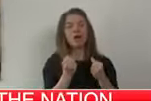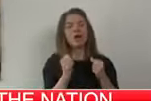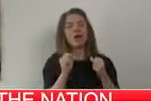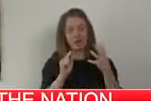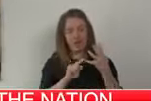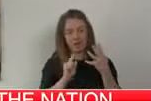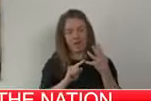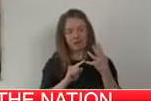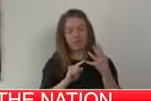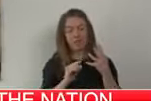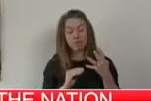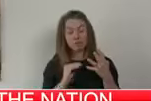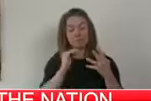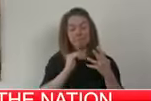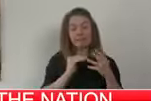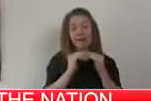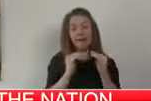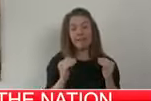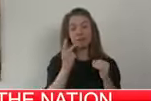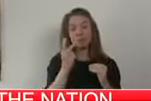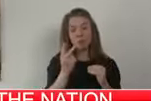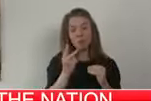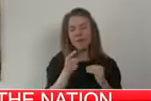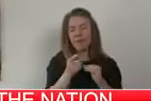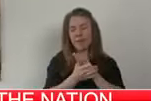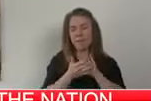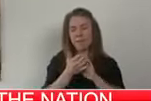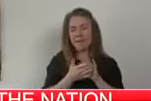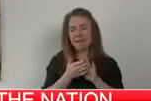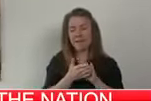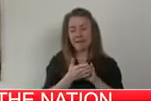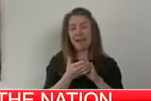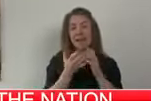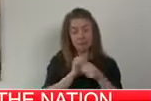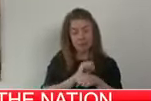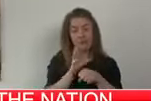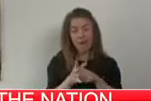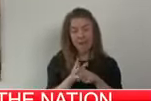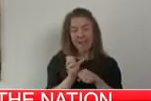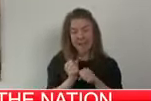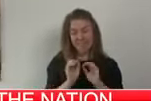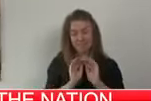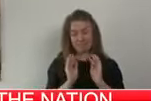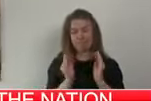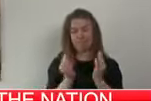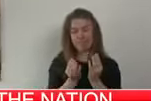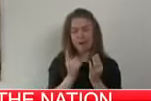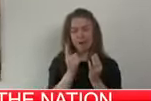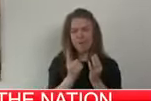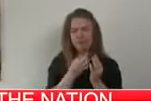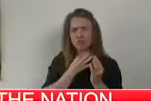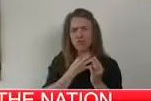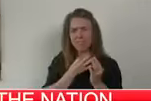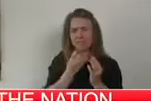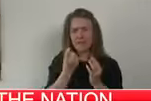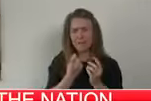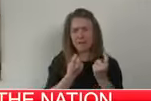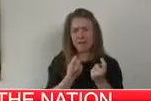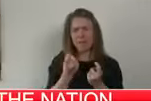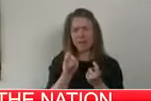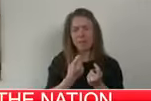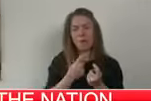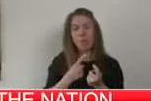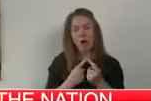Alert level two is where the disease is contained but the risks are growing because we have more cases.